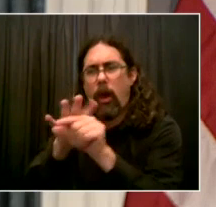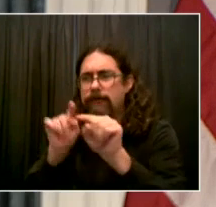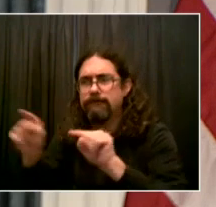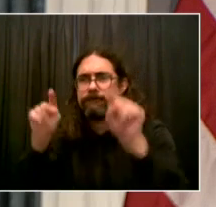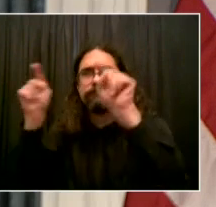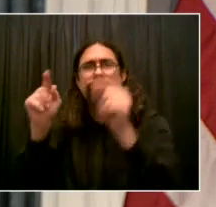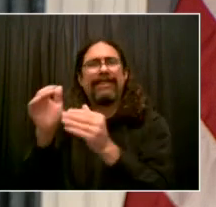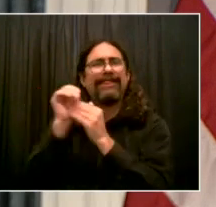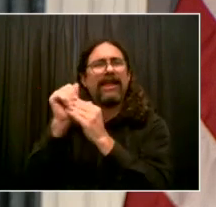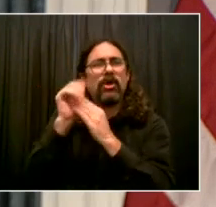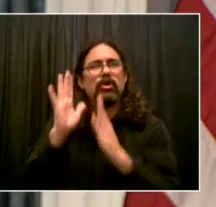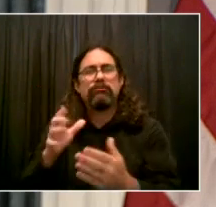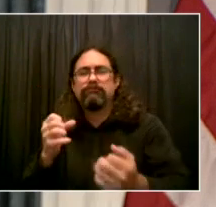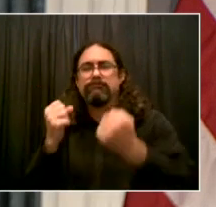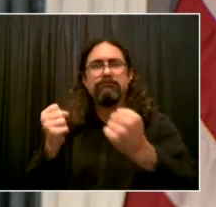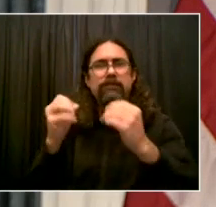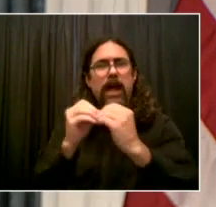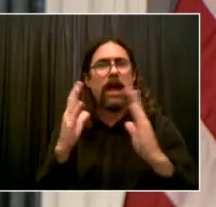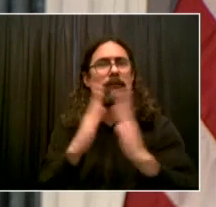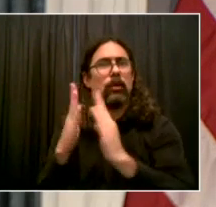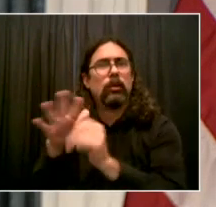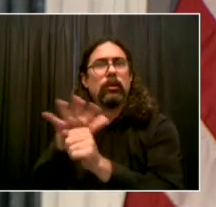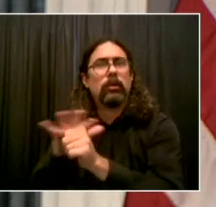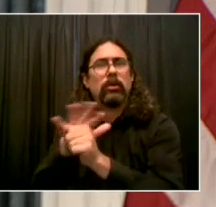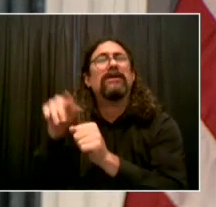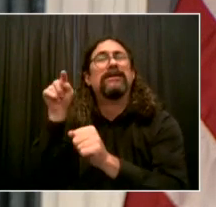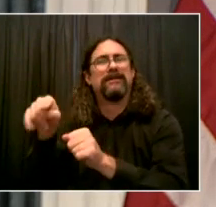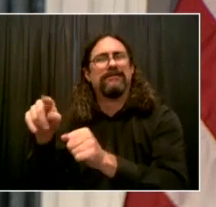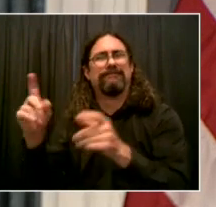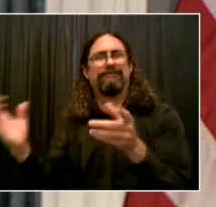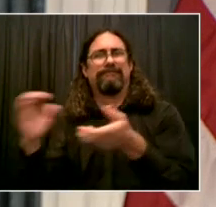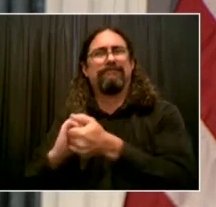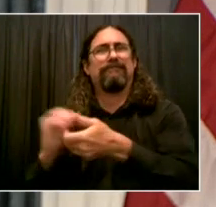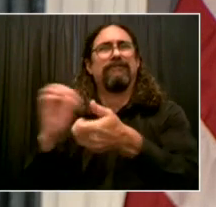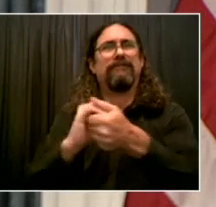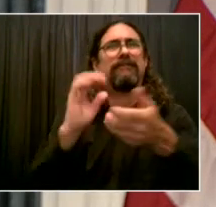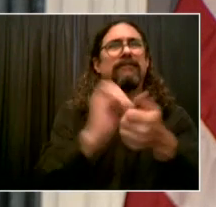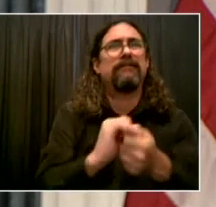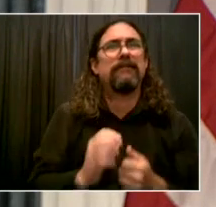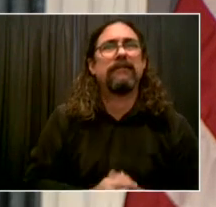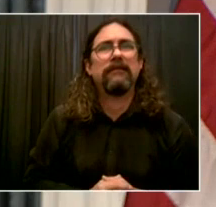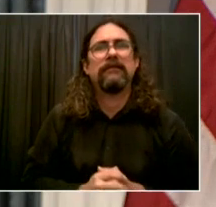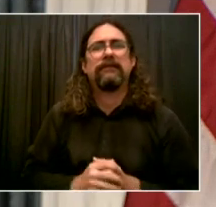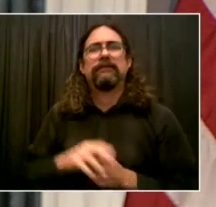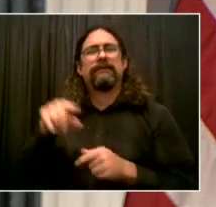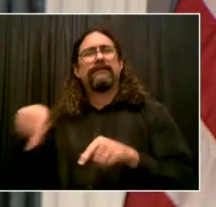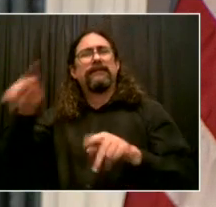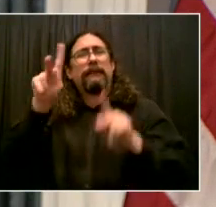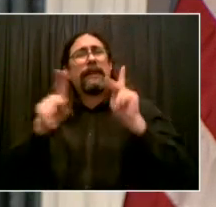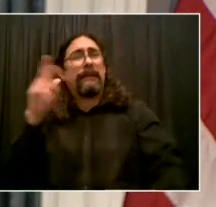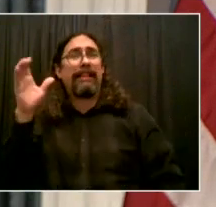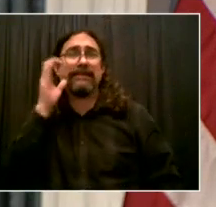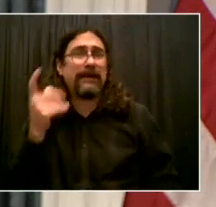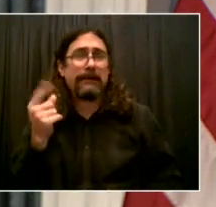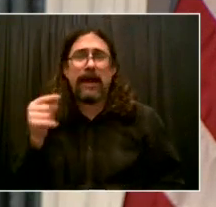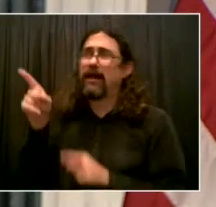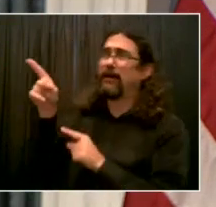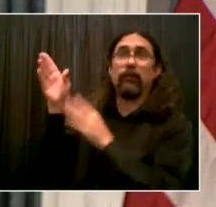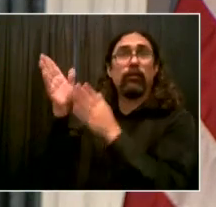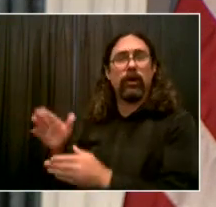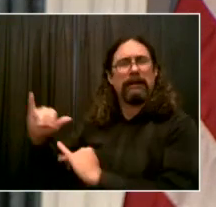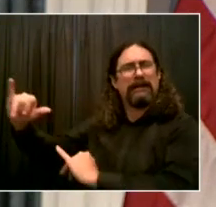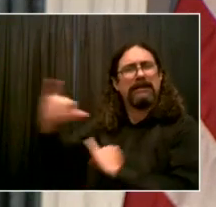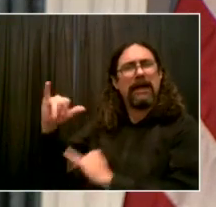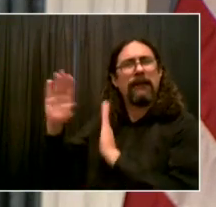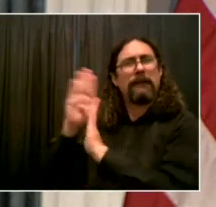often because they are from them. These community health workers, numbering over 500 by December, will be the backbone of